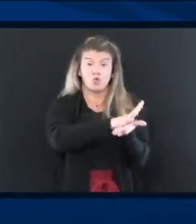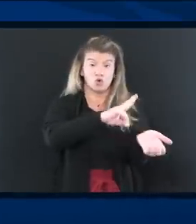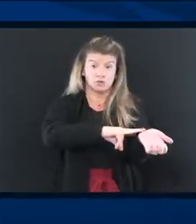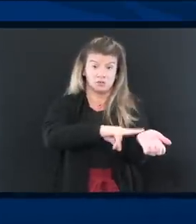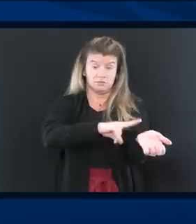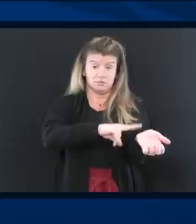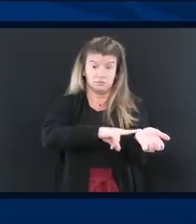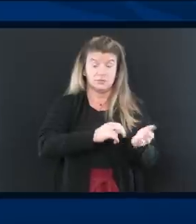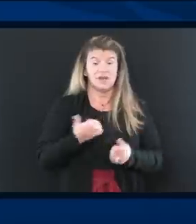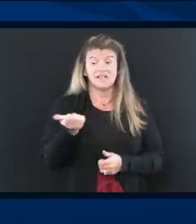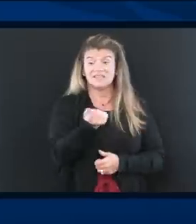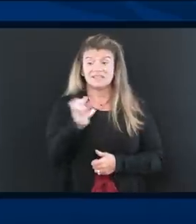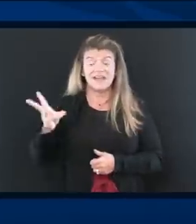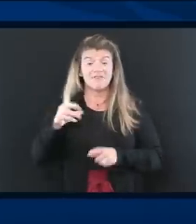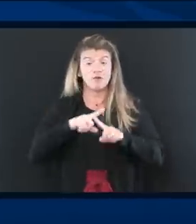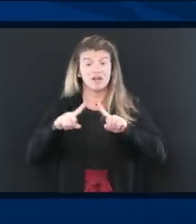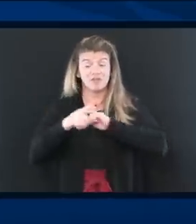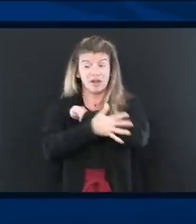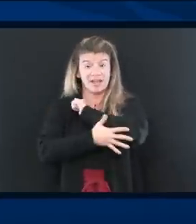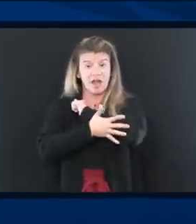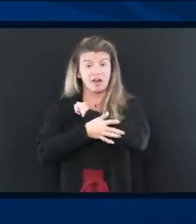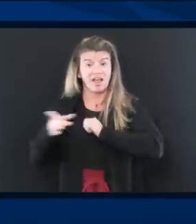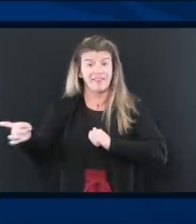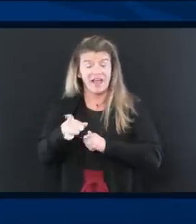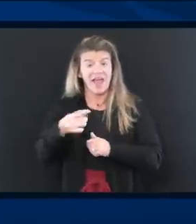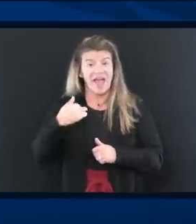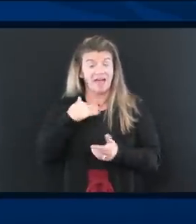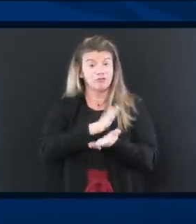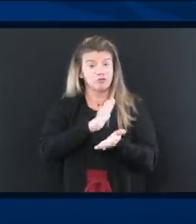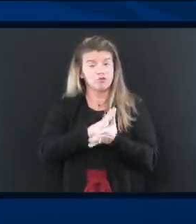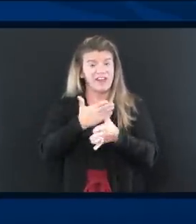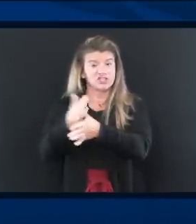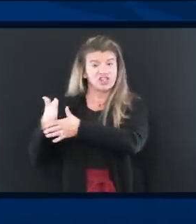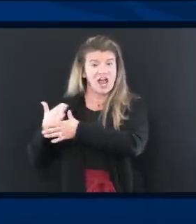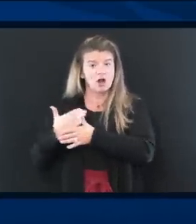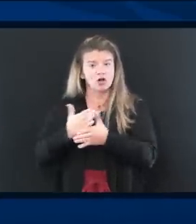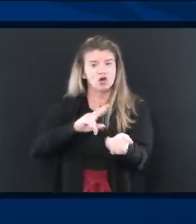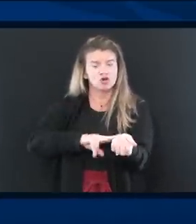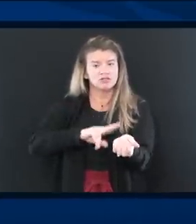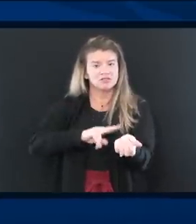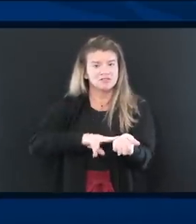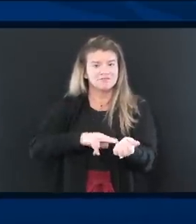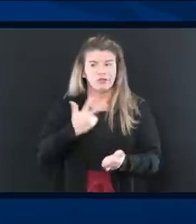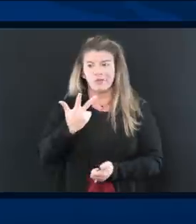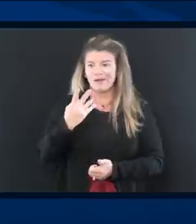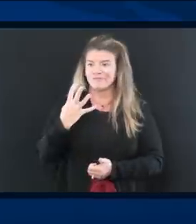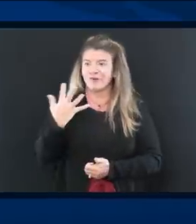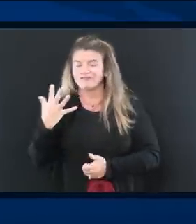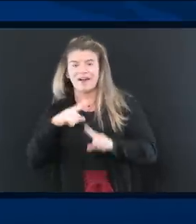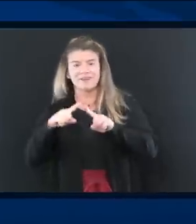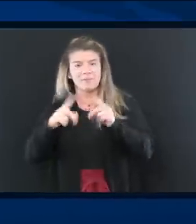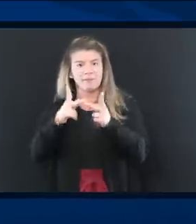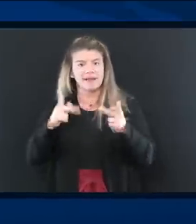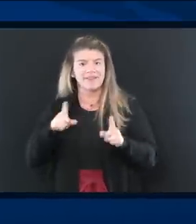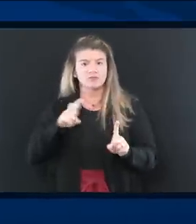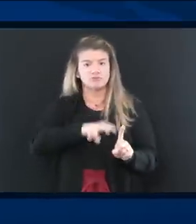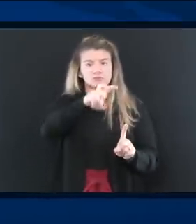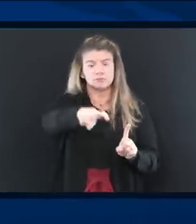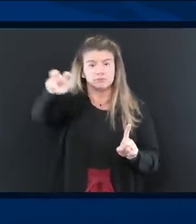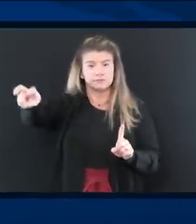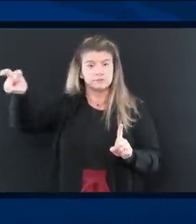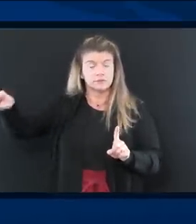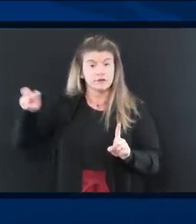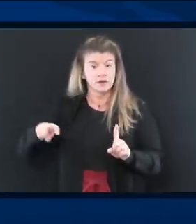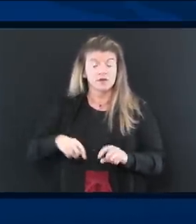schools sharing nurses between three, four, sometimes even, even five locations. Obviously, this, this creates a situation